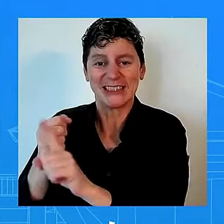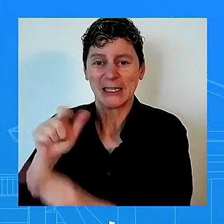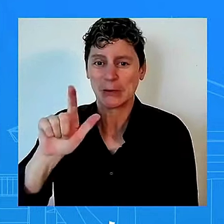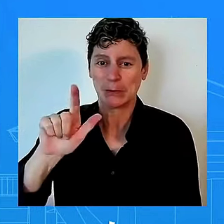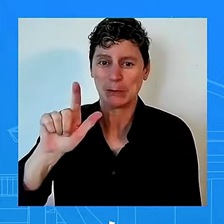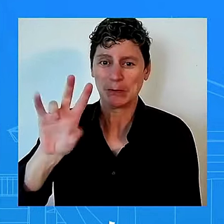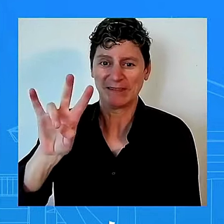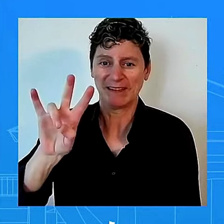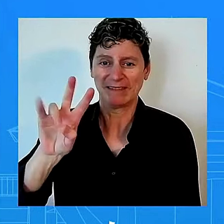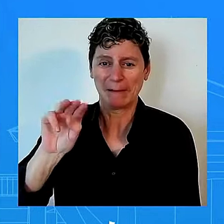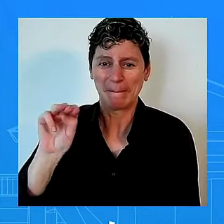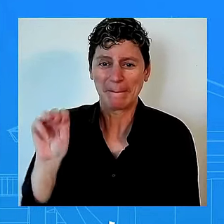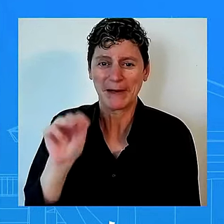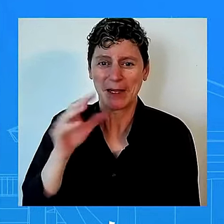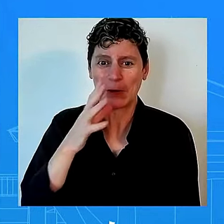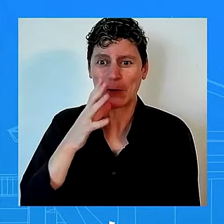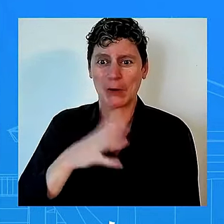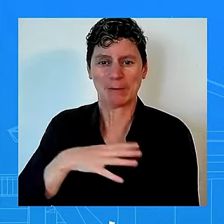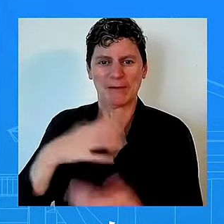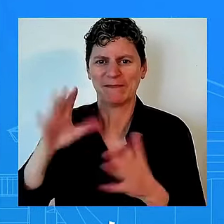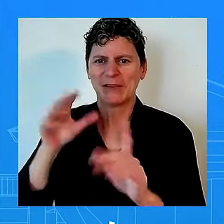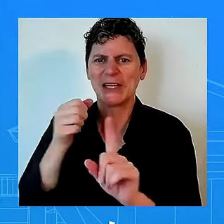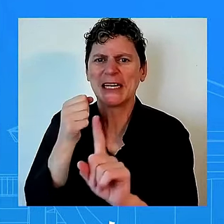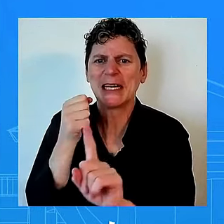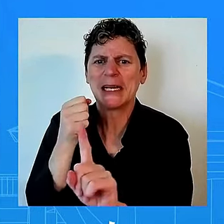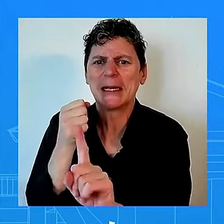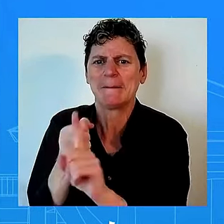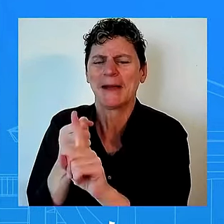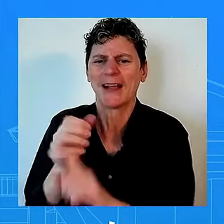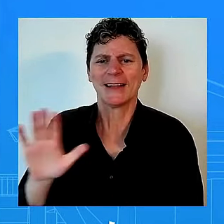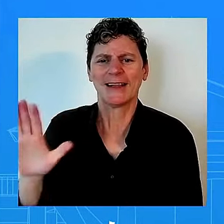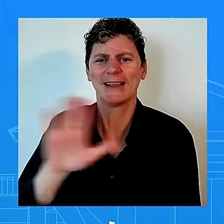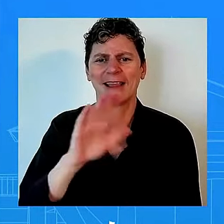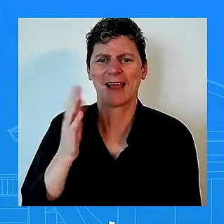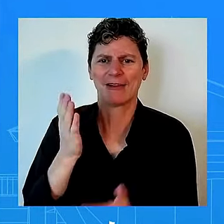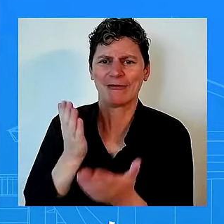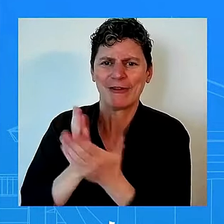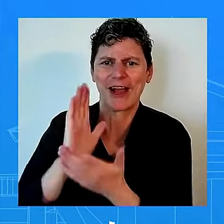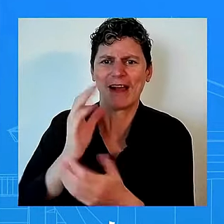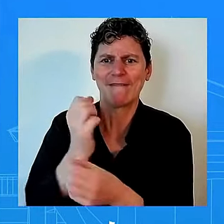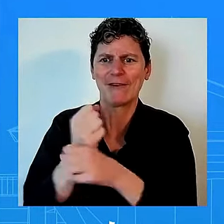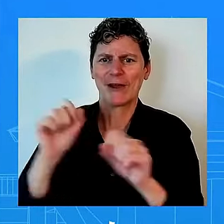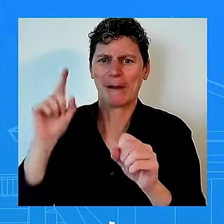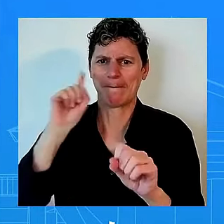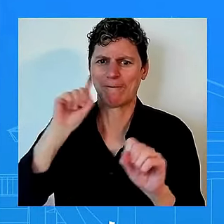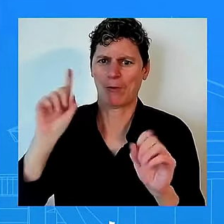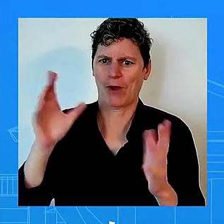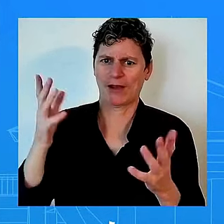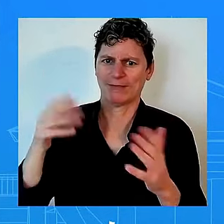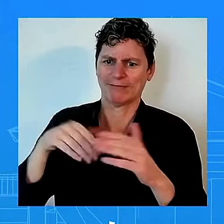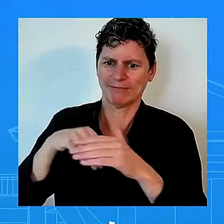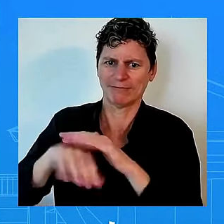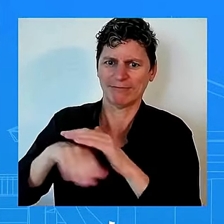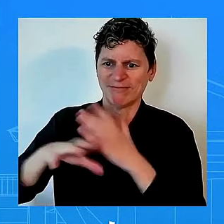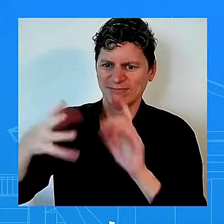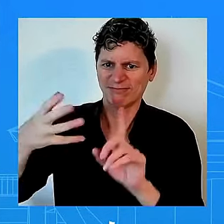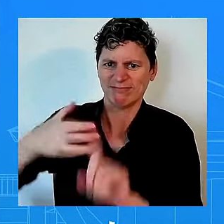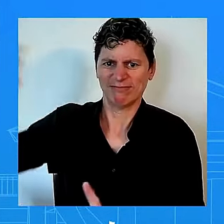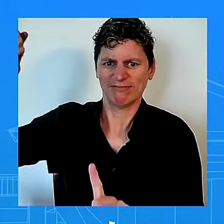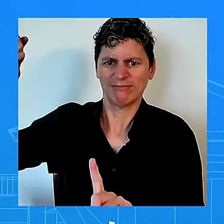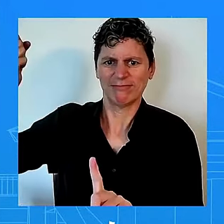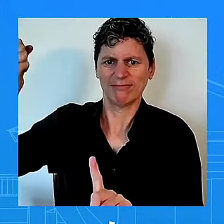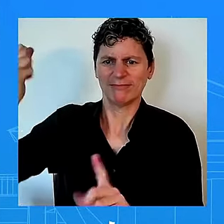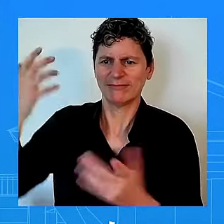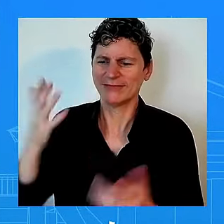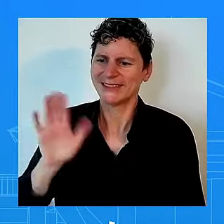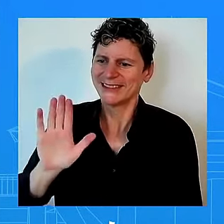um has been taken away uh those that decision to make those really personal decisions for themselves has been taken away but as